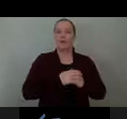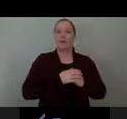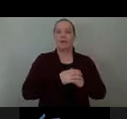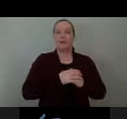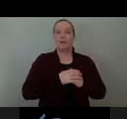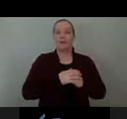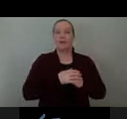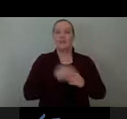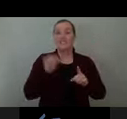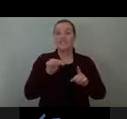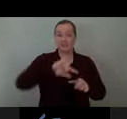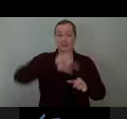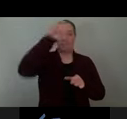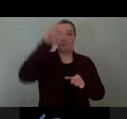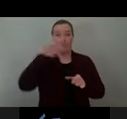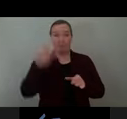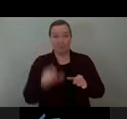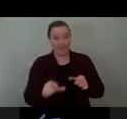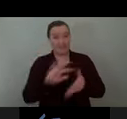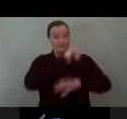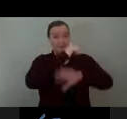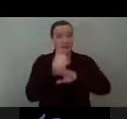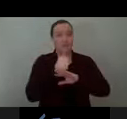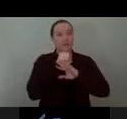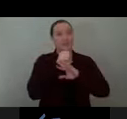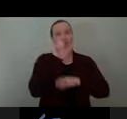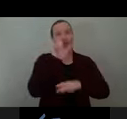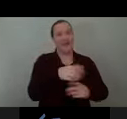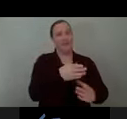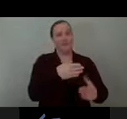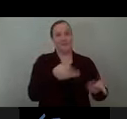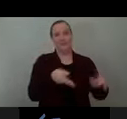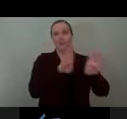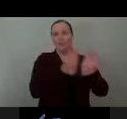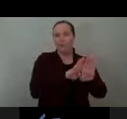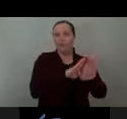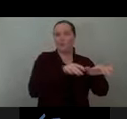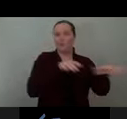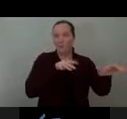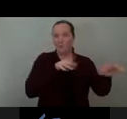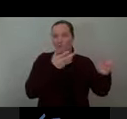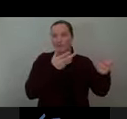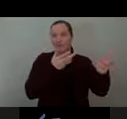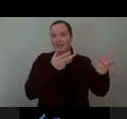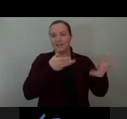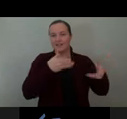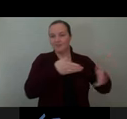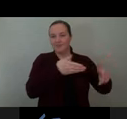which was brought up during a technical review. Braille would also be applied to transcribe graphic treatments.